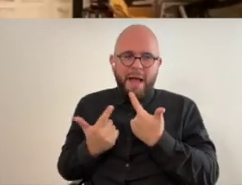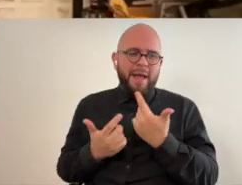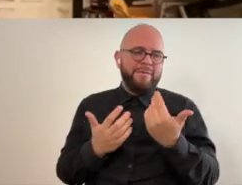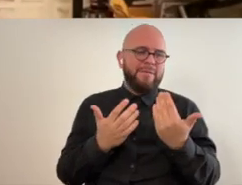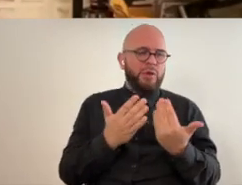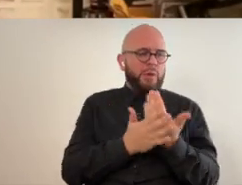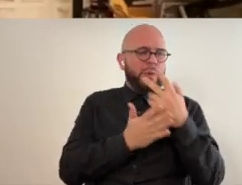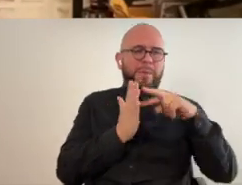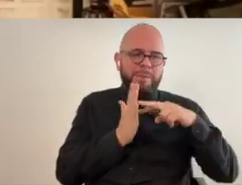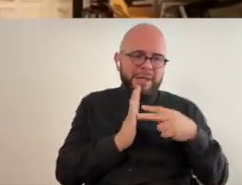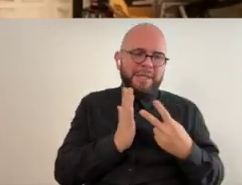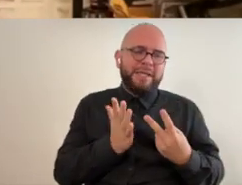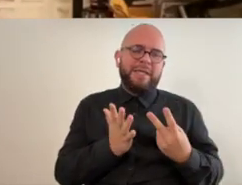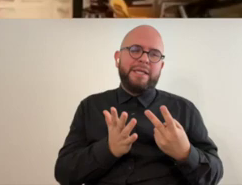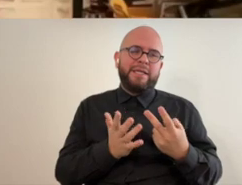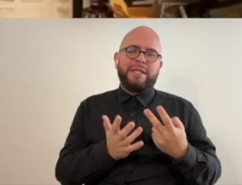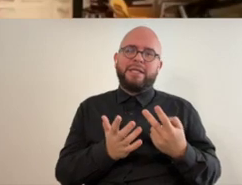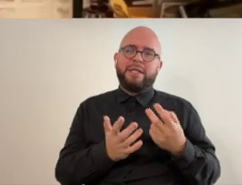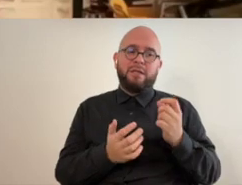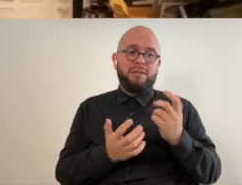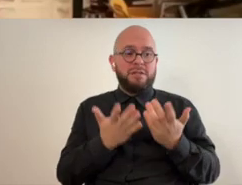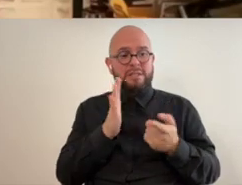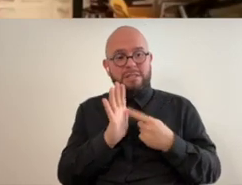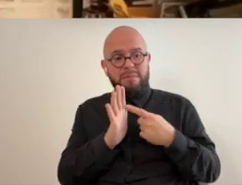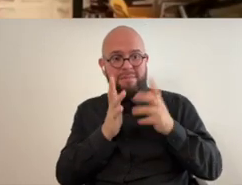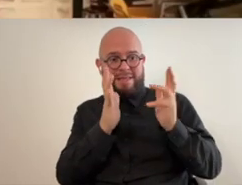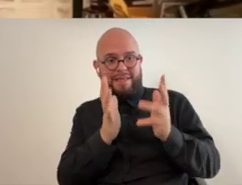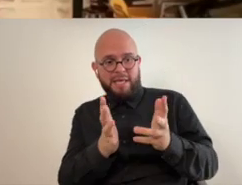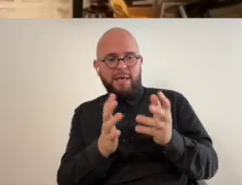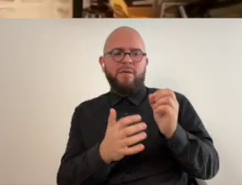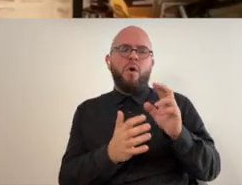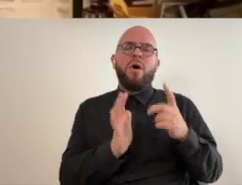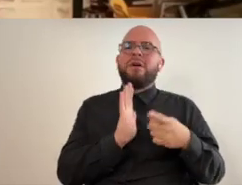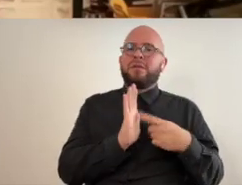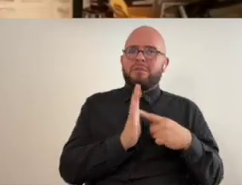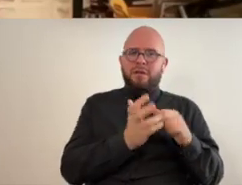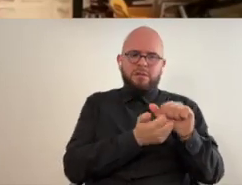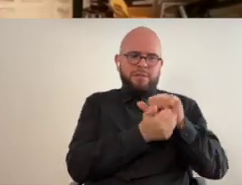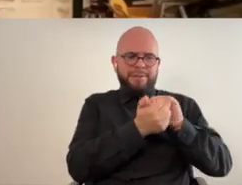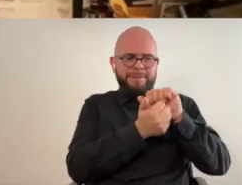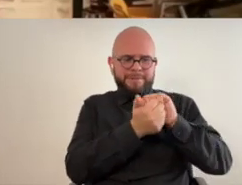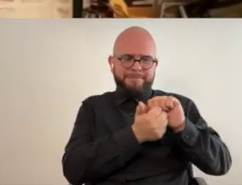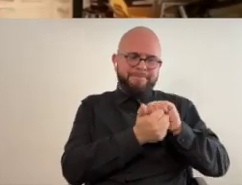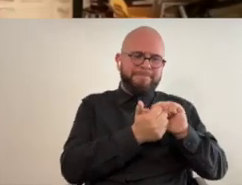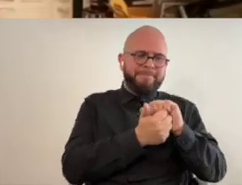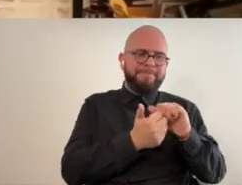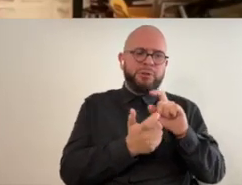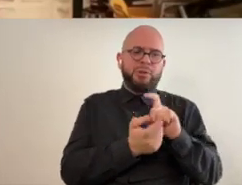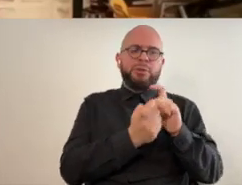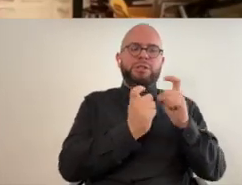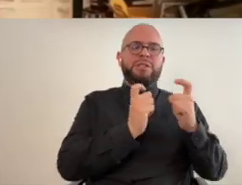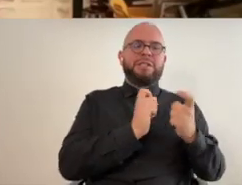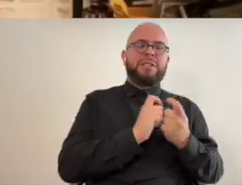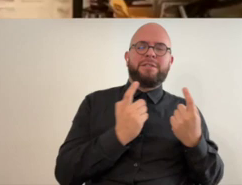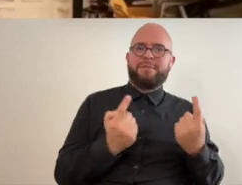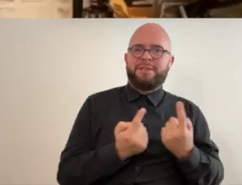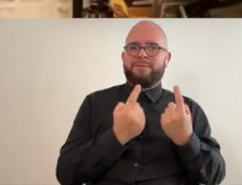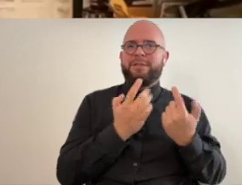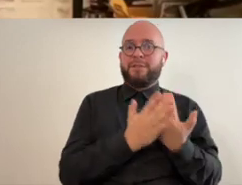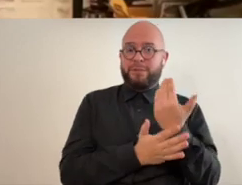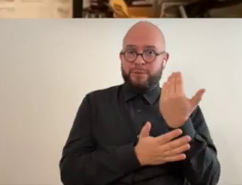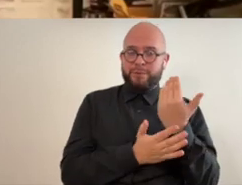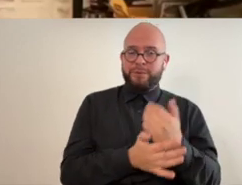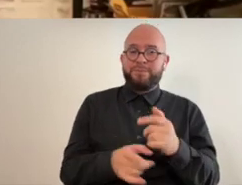purpose and either leave them as they actually are or um polish them up a little bit you know to